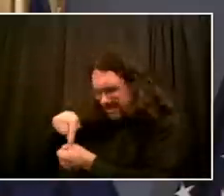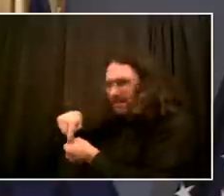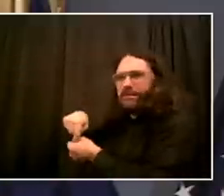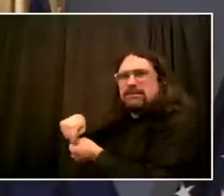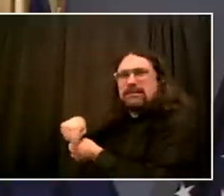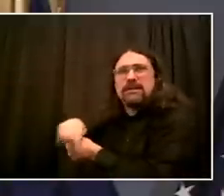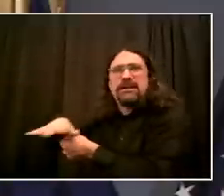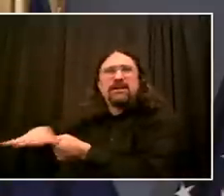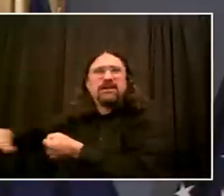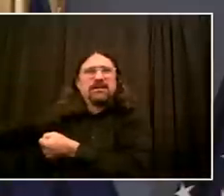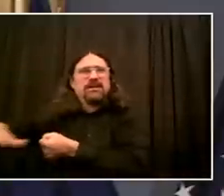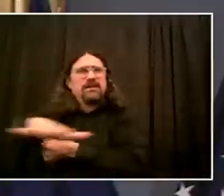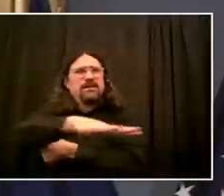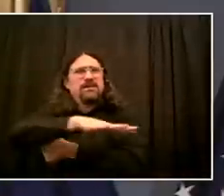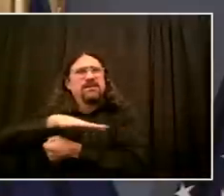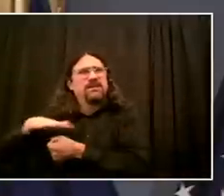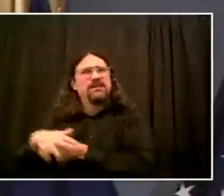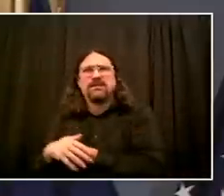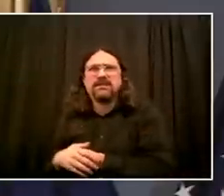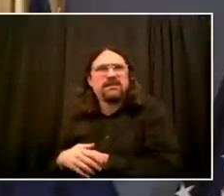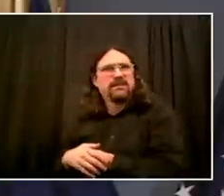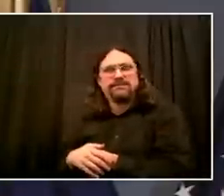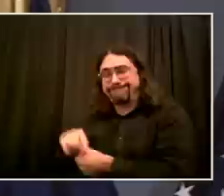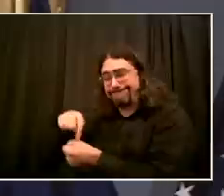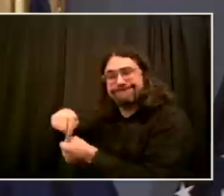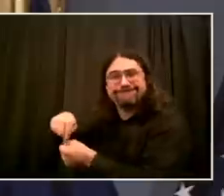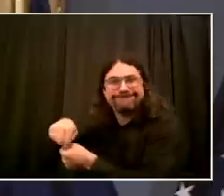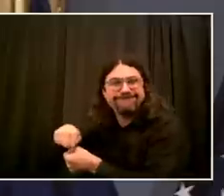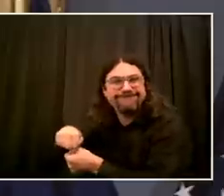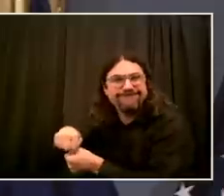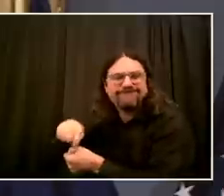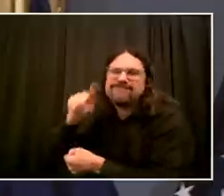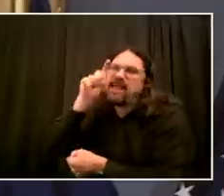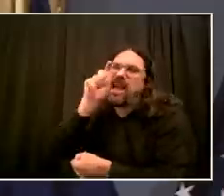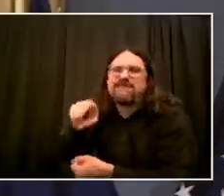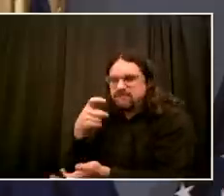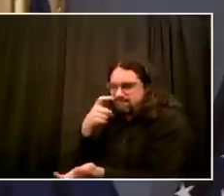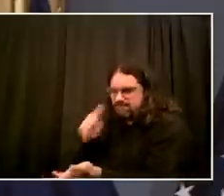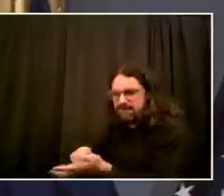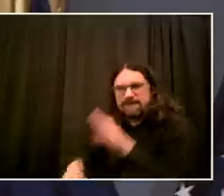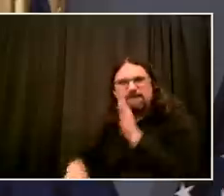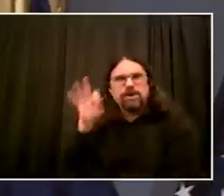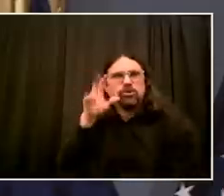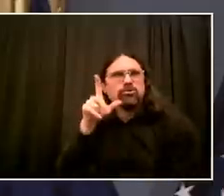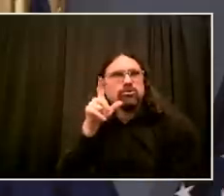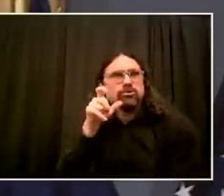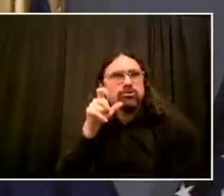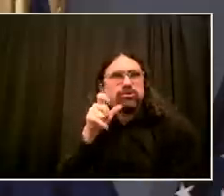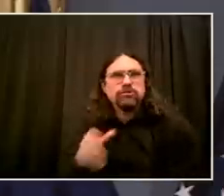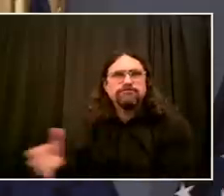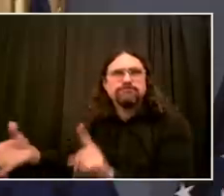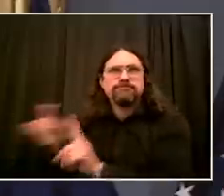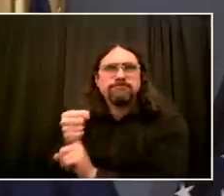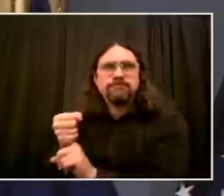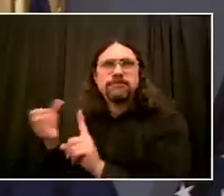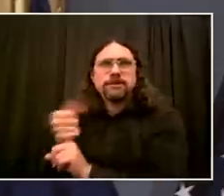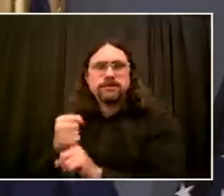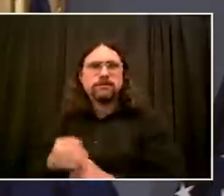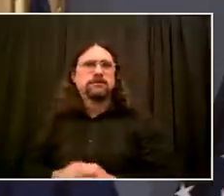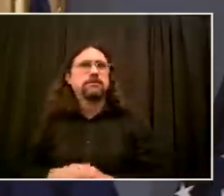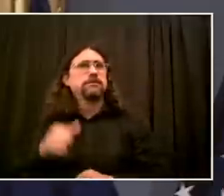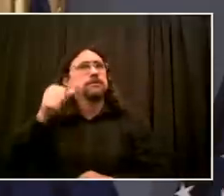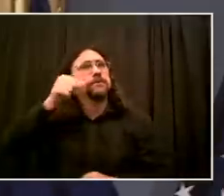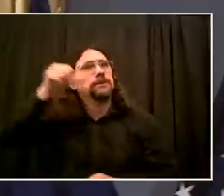saw last night, and I was around different parts of Brooklyn, different parts of Manhattan, of course, the afternoon and evening, I saw a very